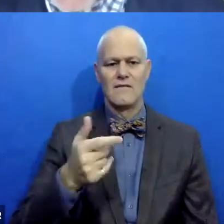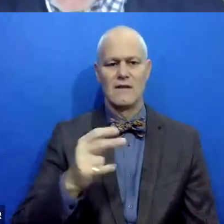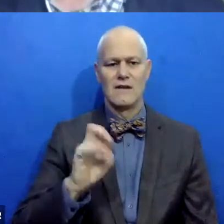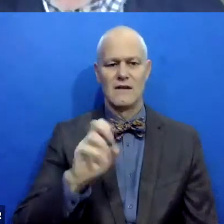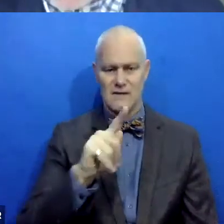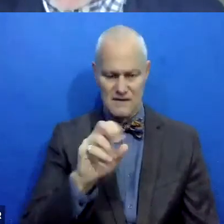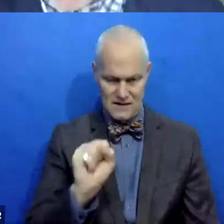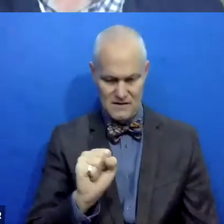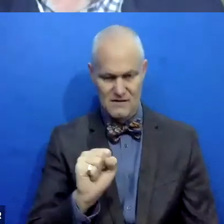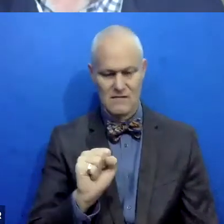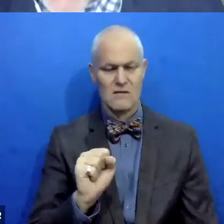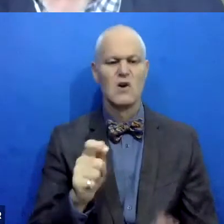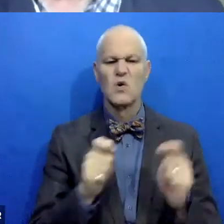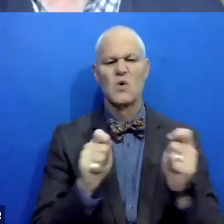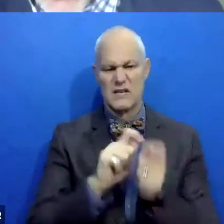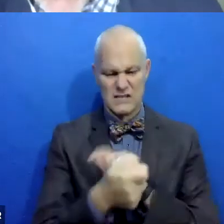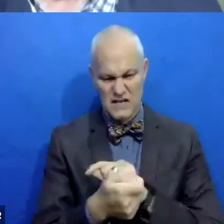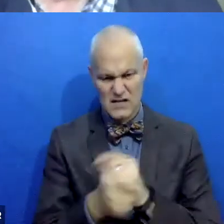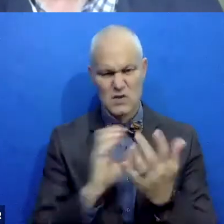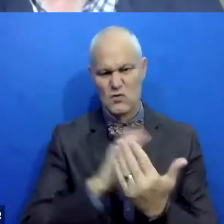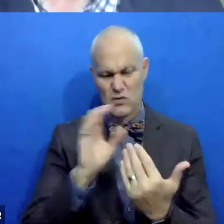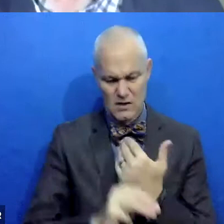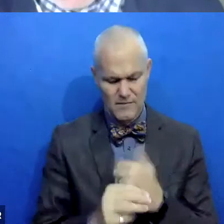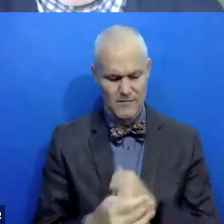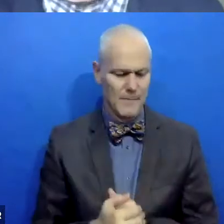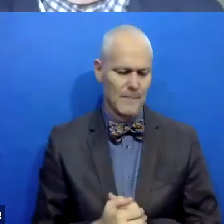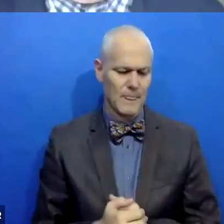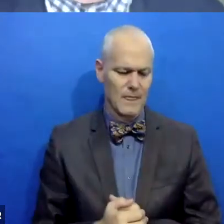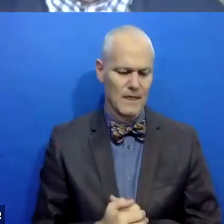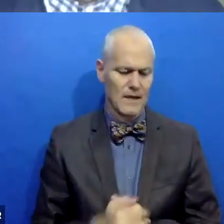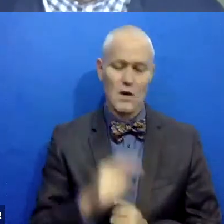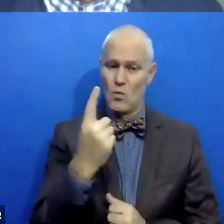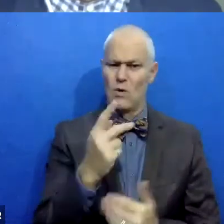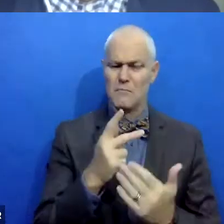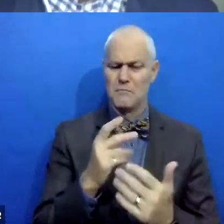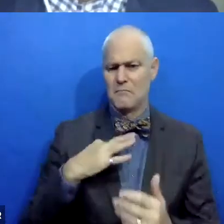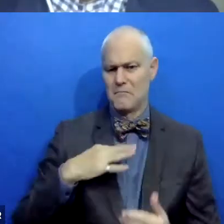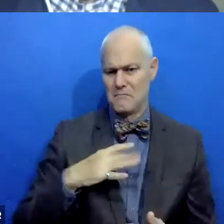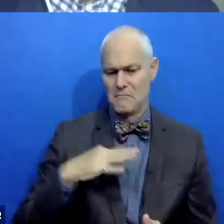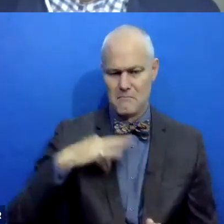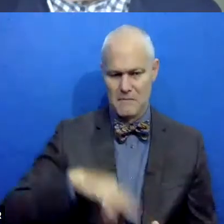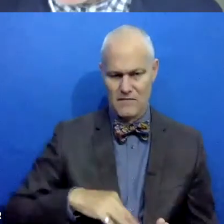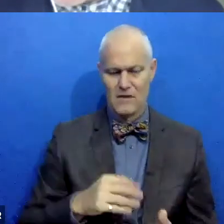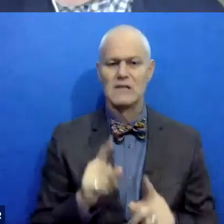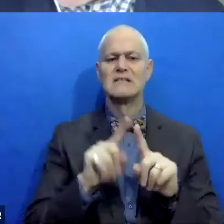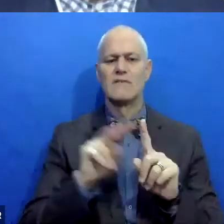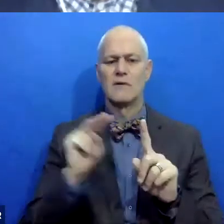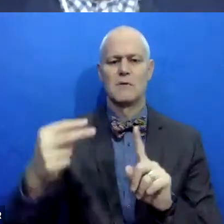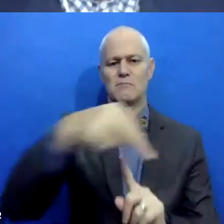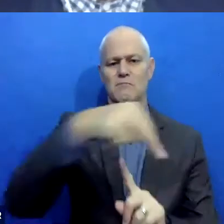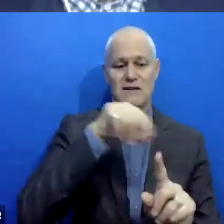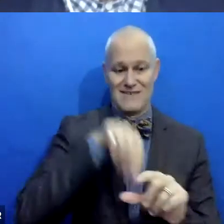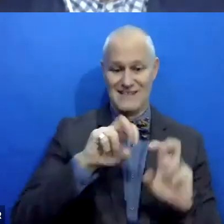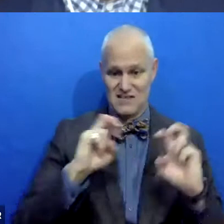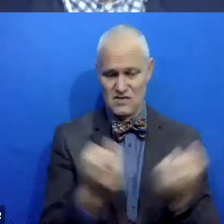Uh, and one of the, one of the benefits of having people of multiple perspectives in a circle is that just